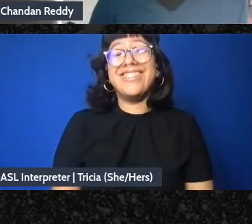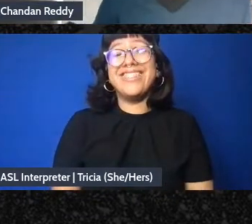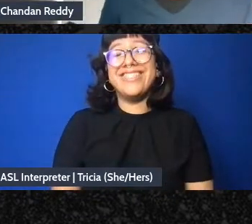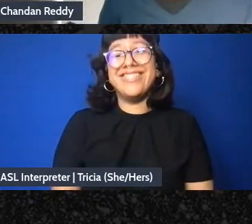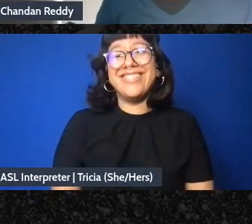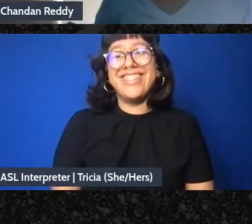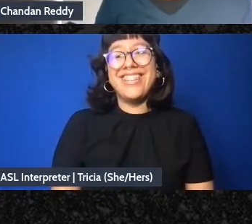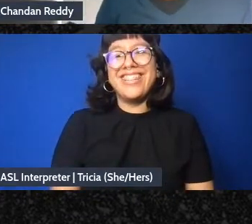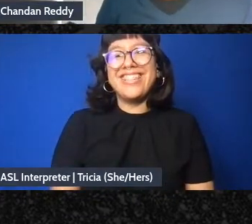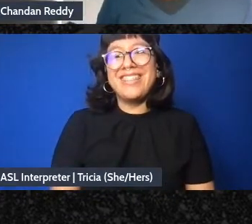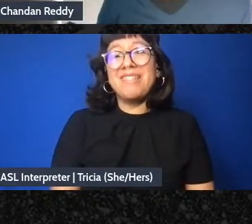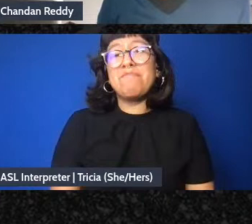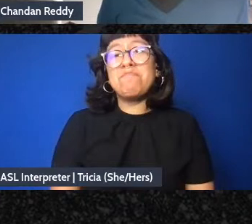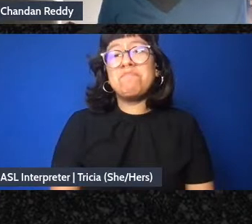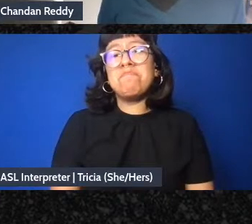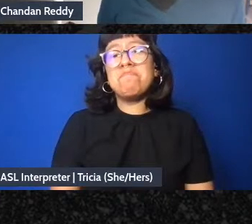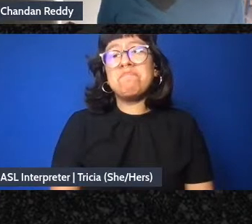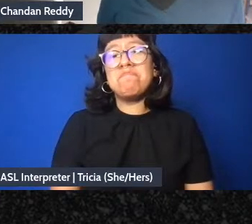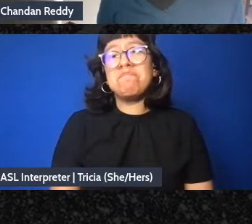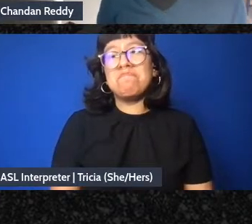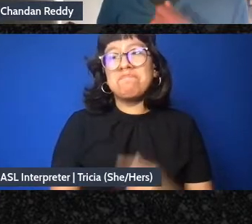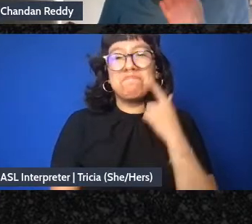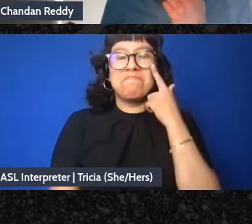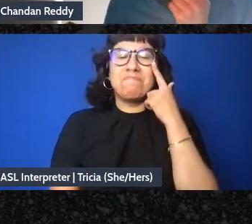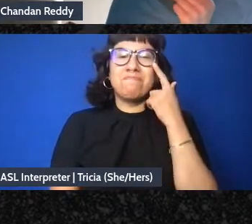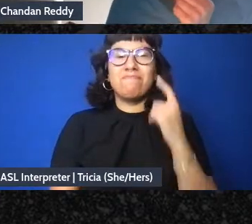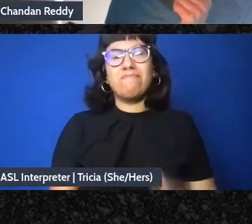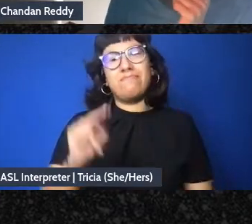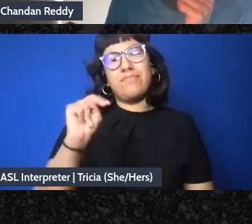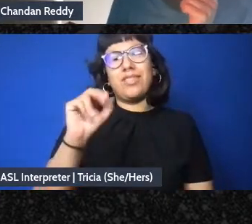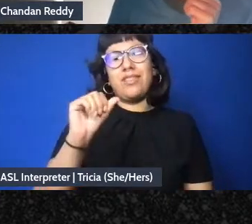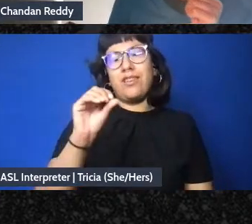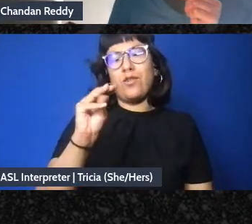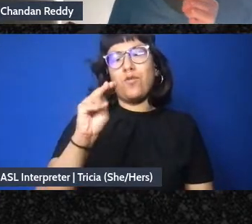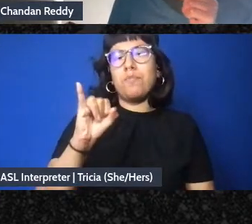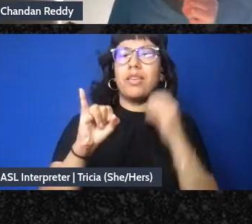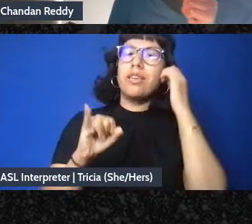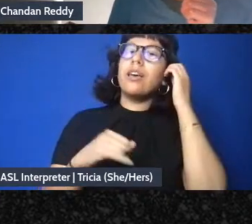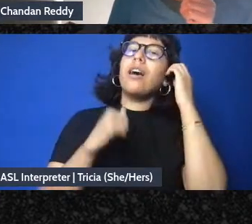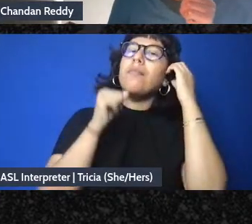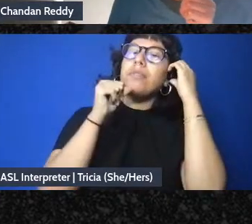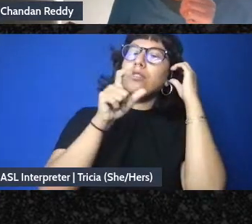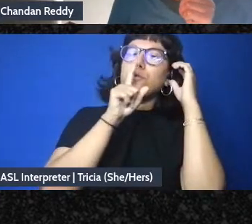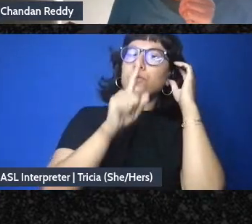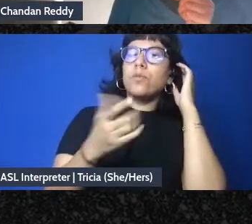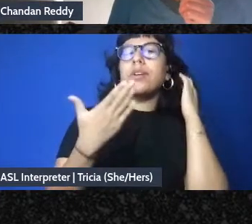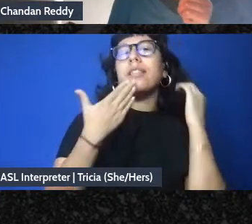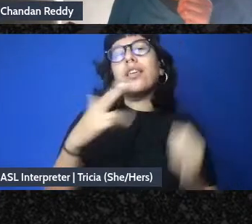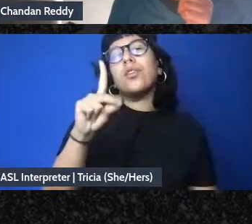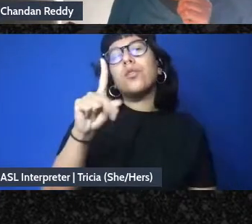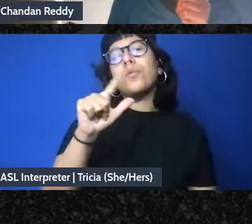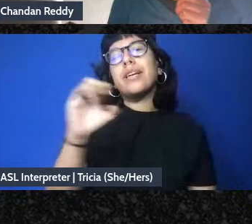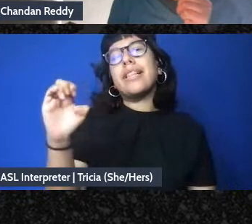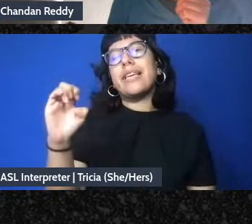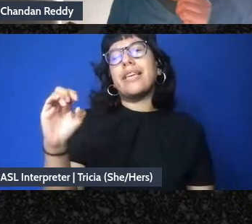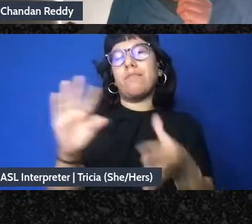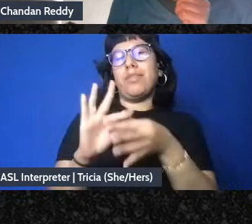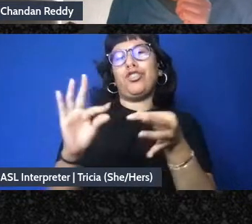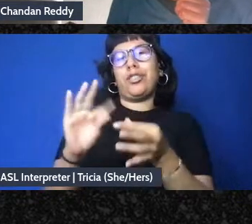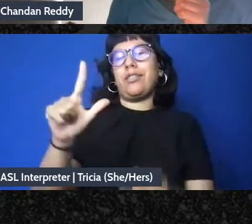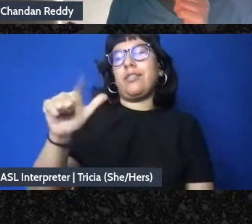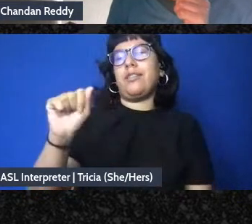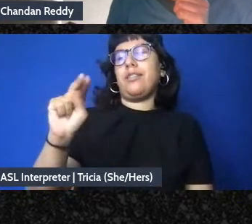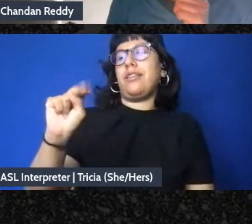I'm not sure I just want to really thank Klee for bringing land back into